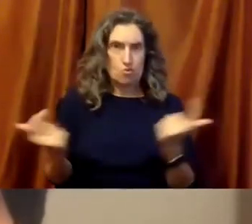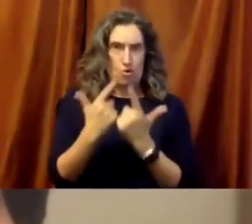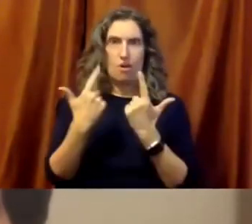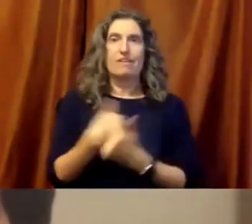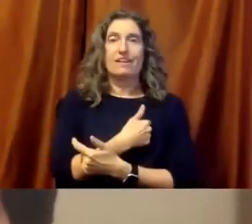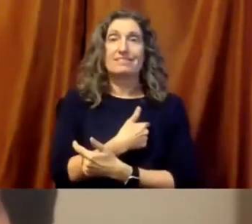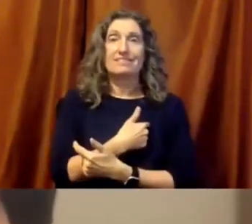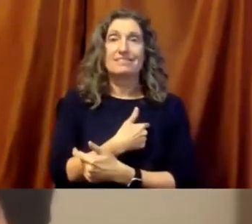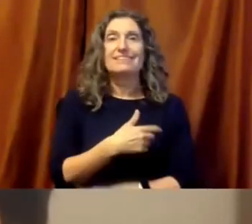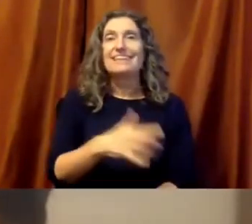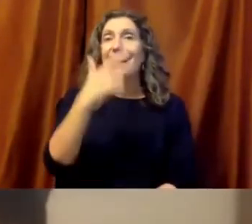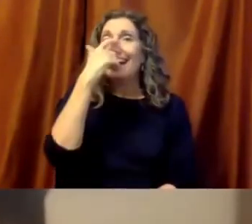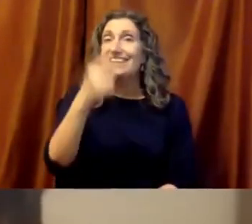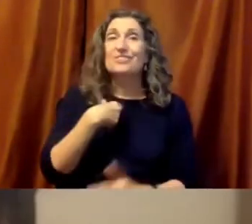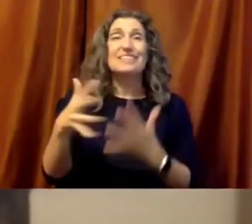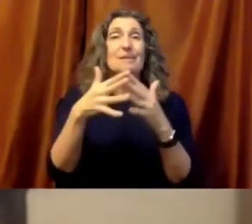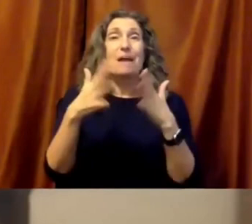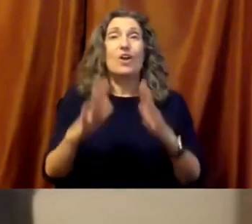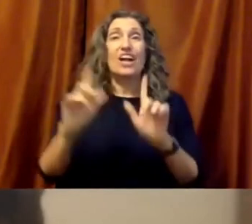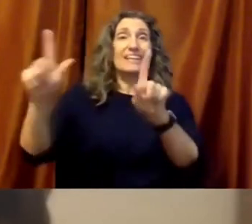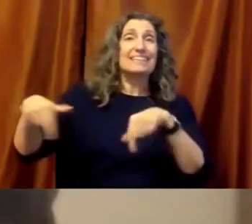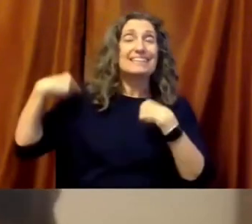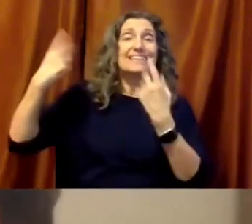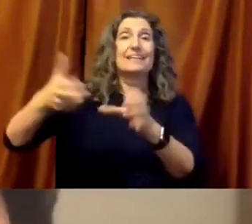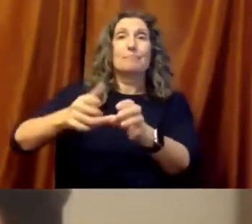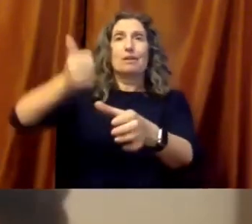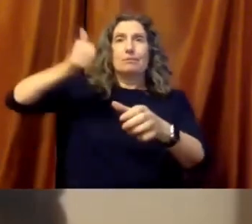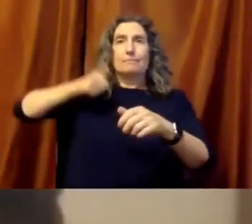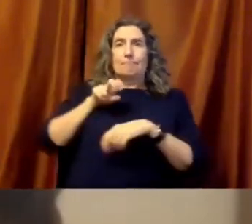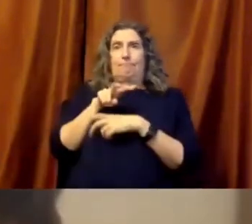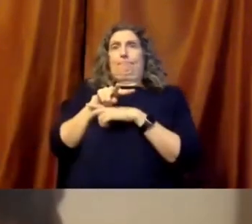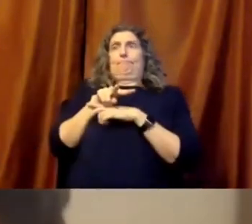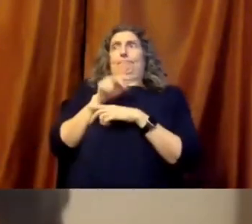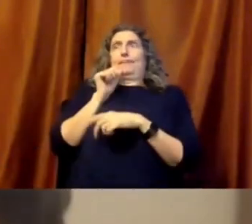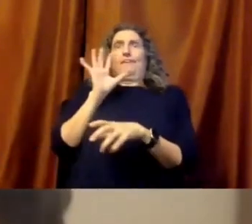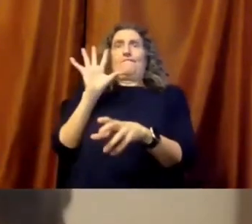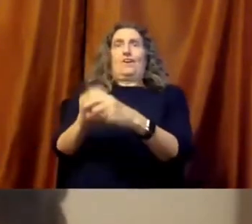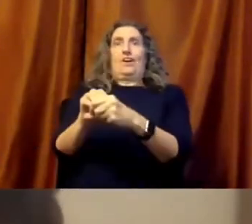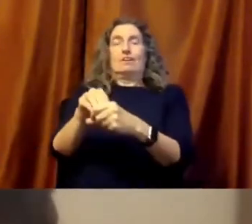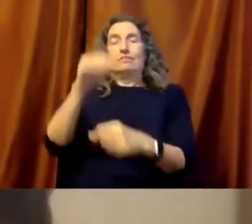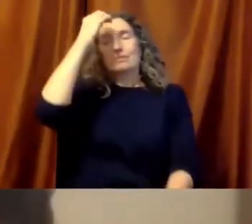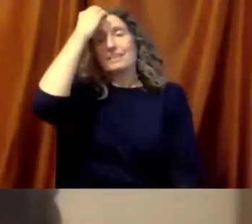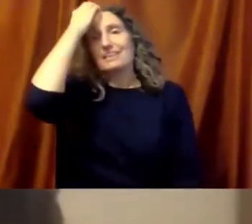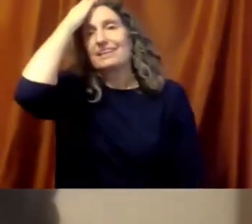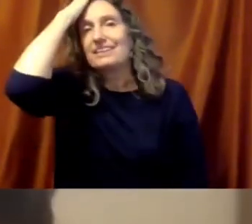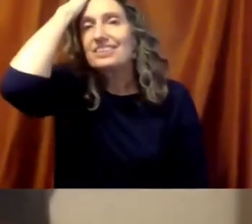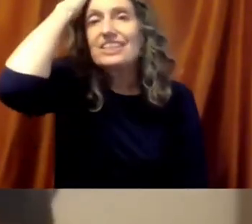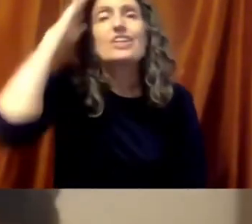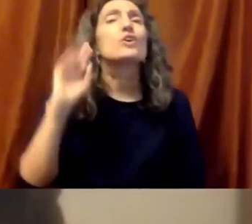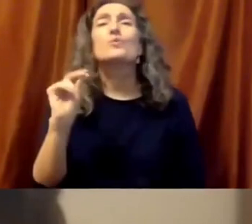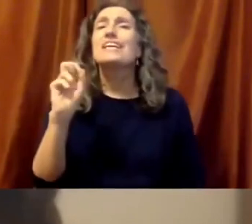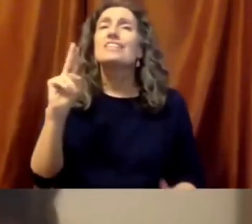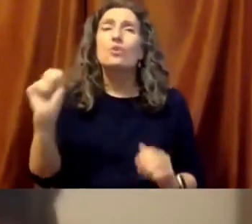right here, right now. And America has been watching from the back of the room. UNESCO's Institute for Educational